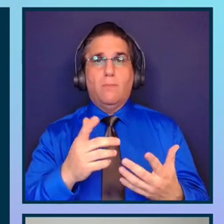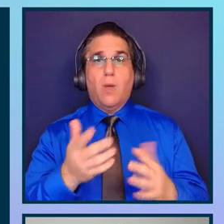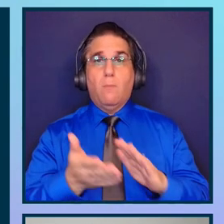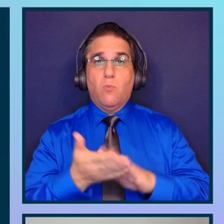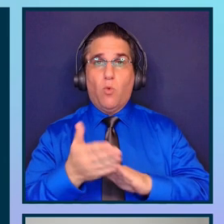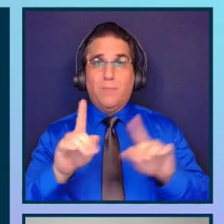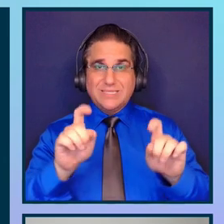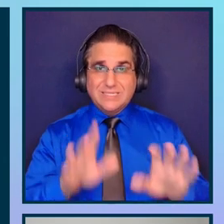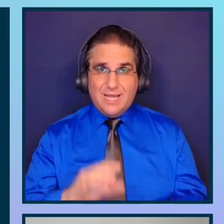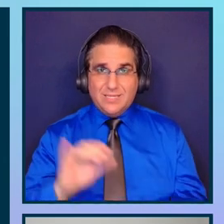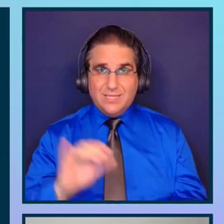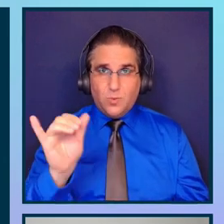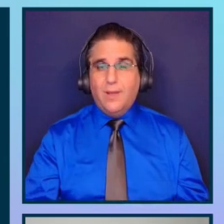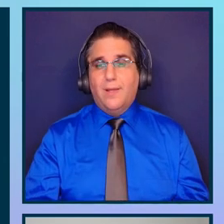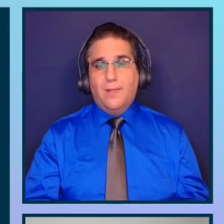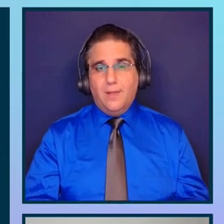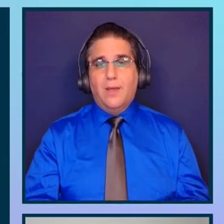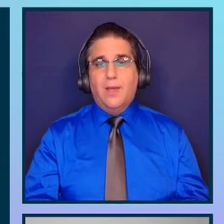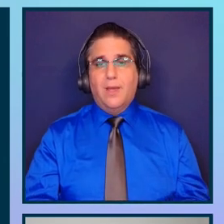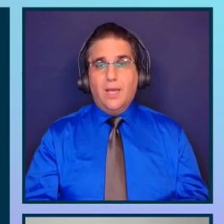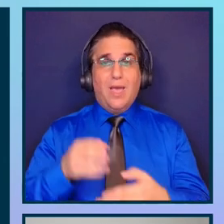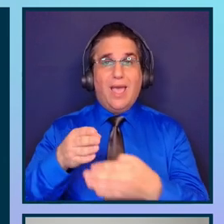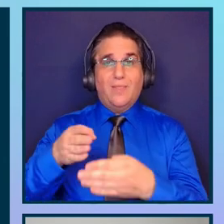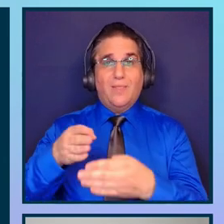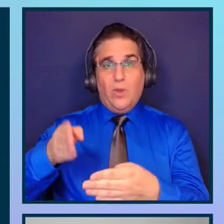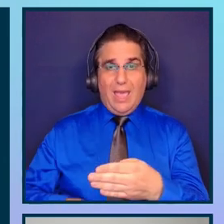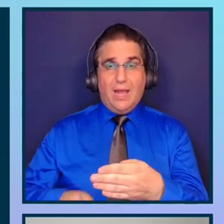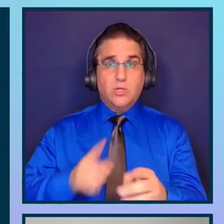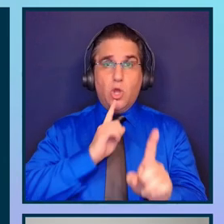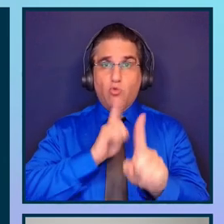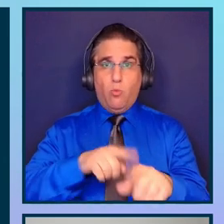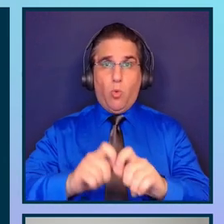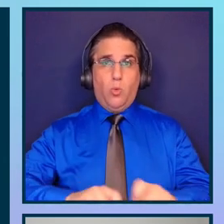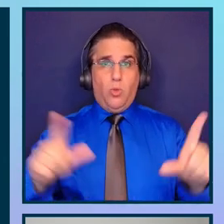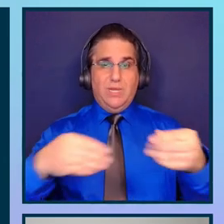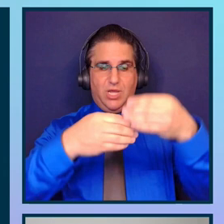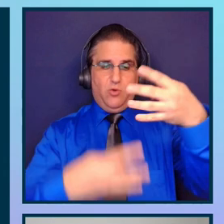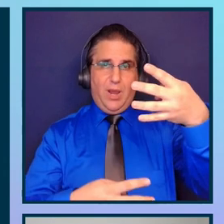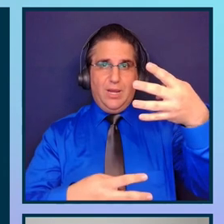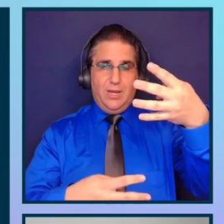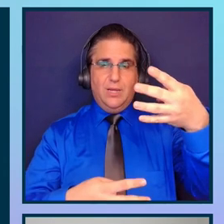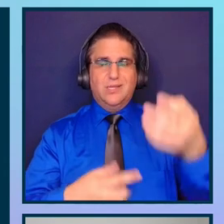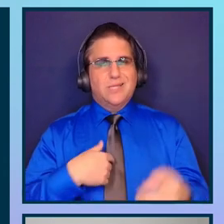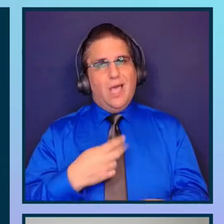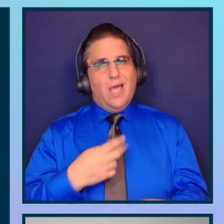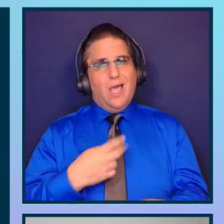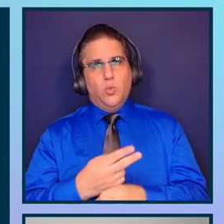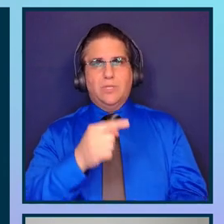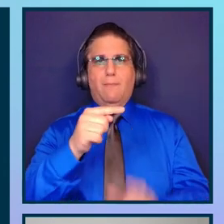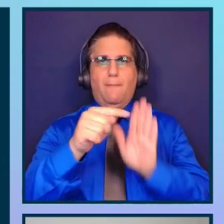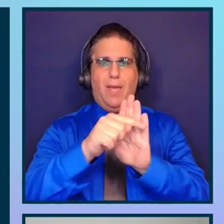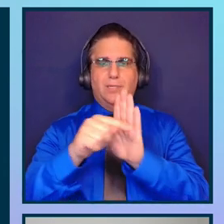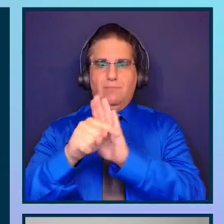redundant. And at the very end, a report is going to be generated. Since I use the minus minus view,